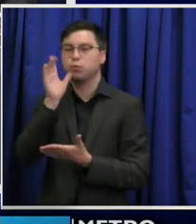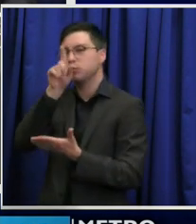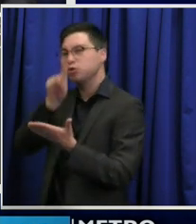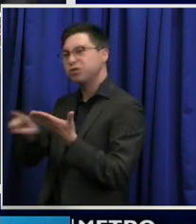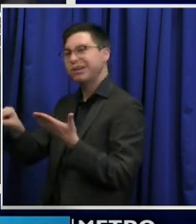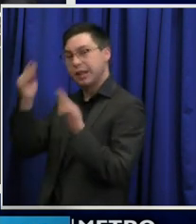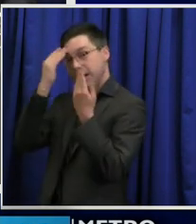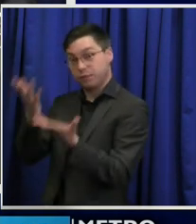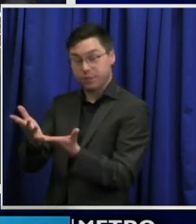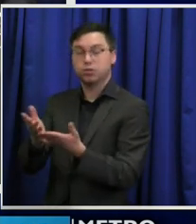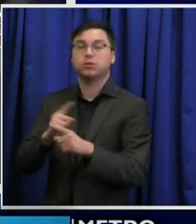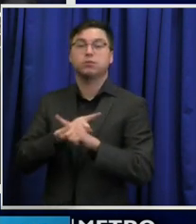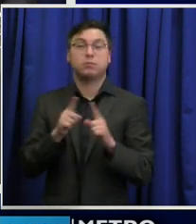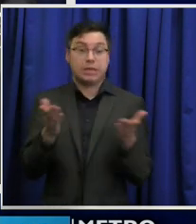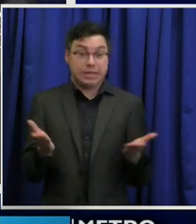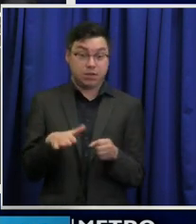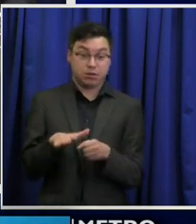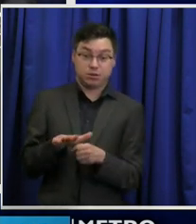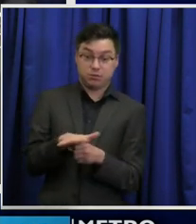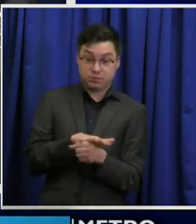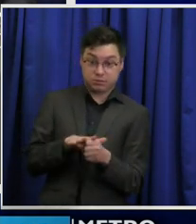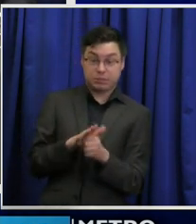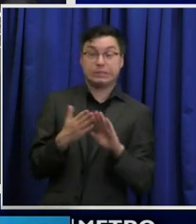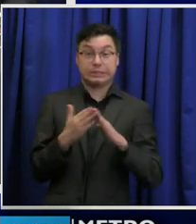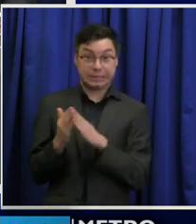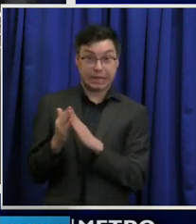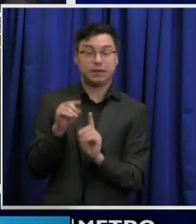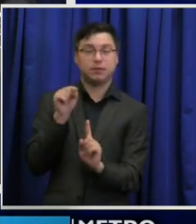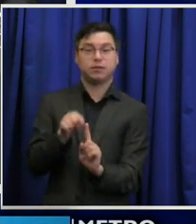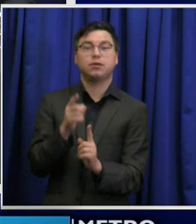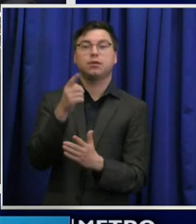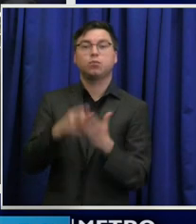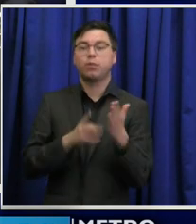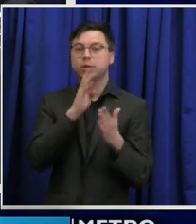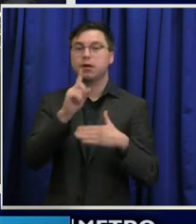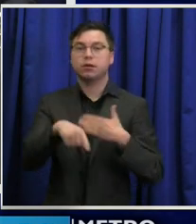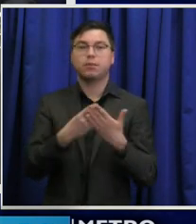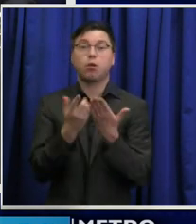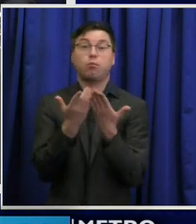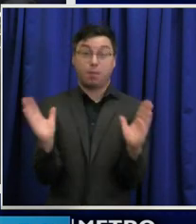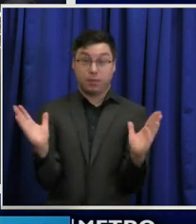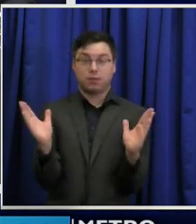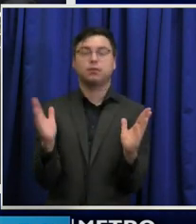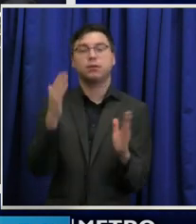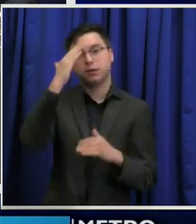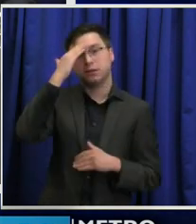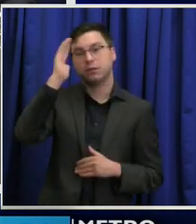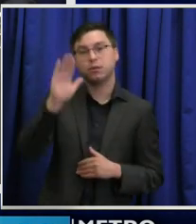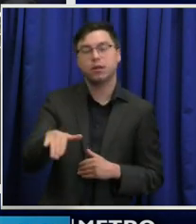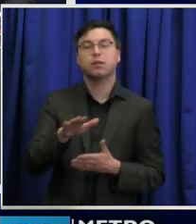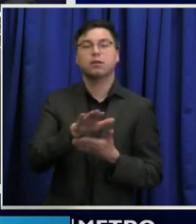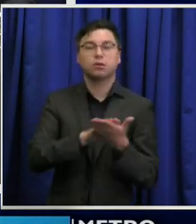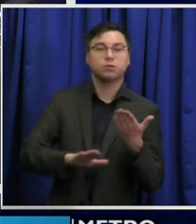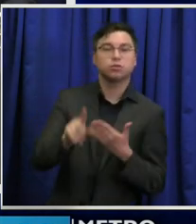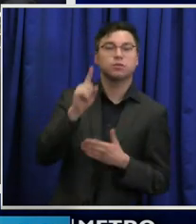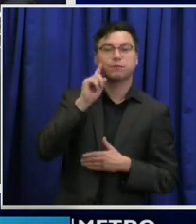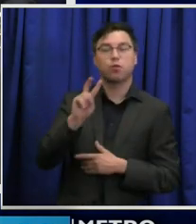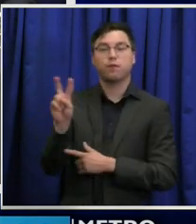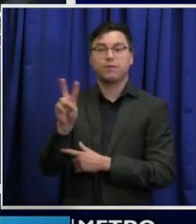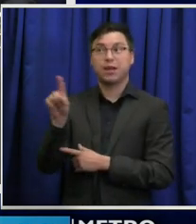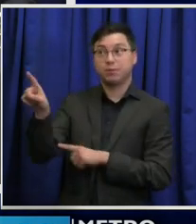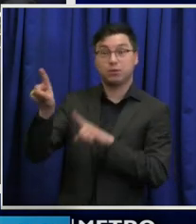And within the city, in addition to what we just talked about publicly, I know college is just Vanderbilt tests their